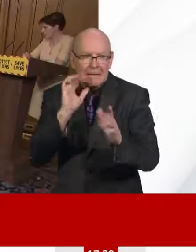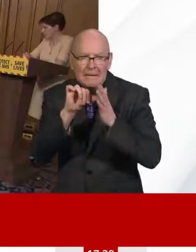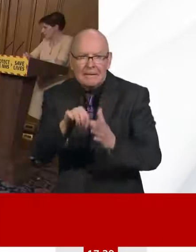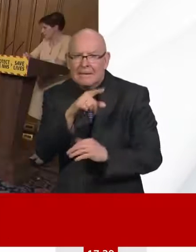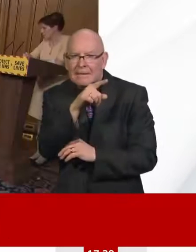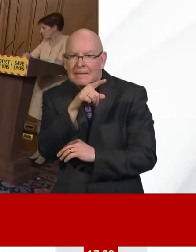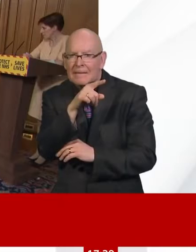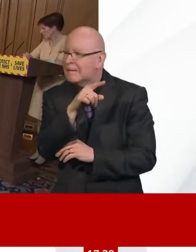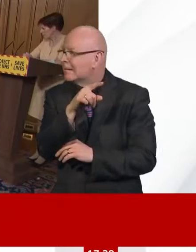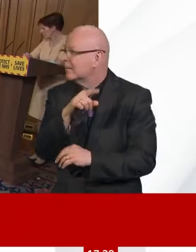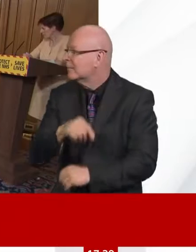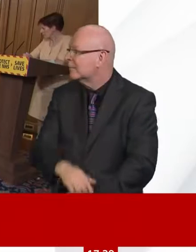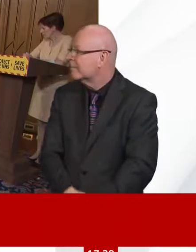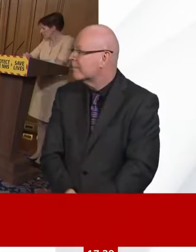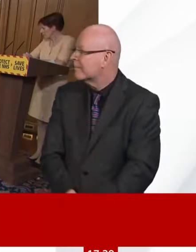can.